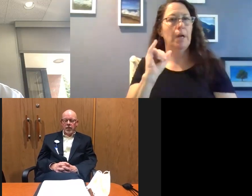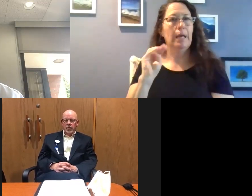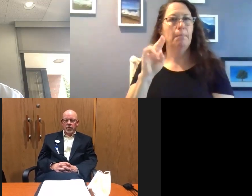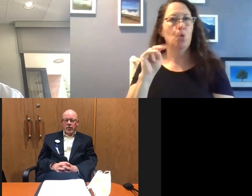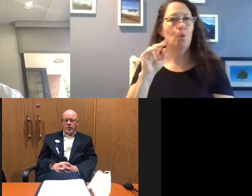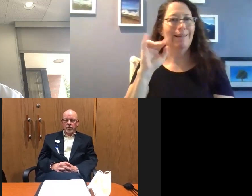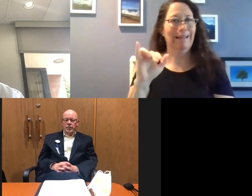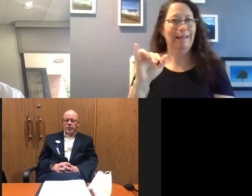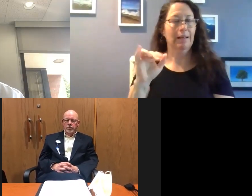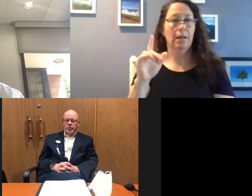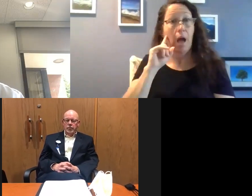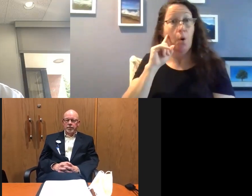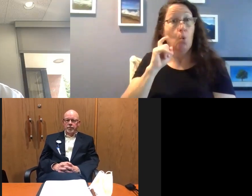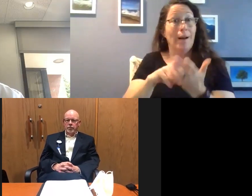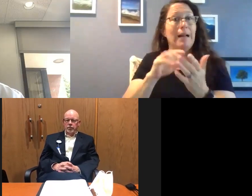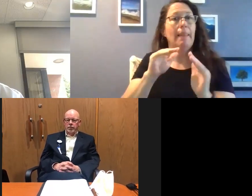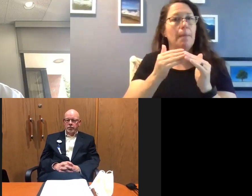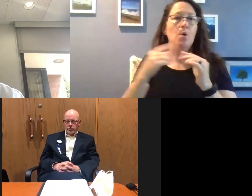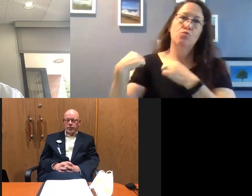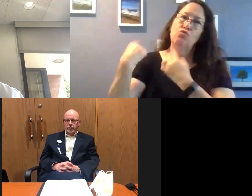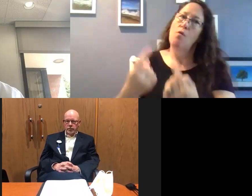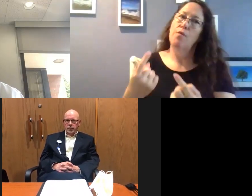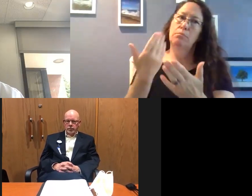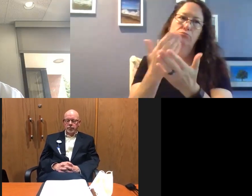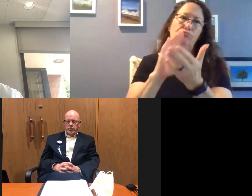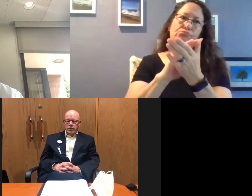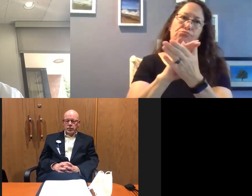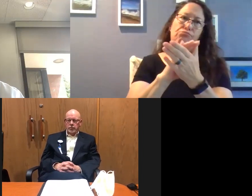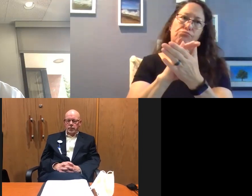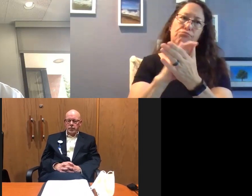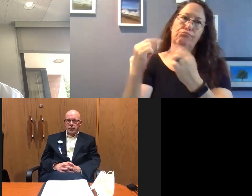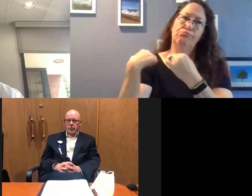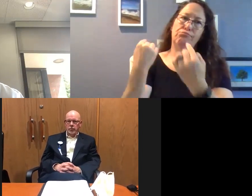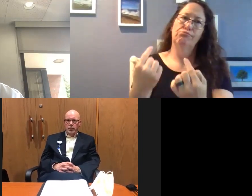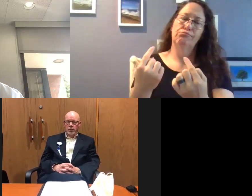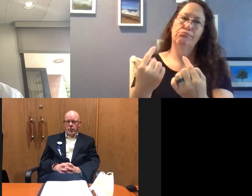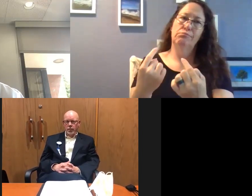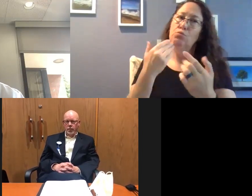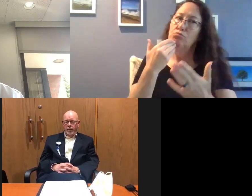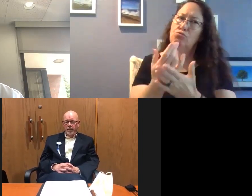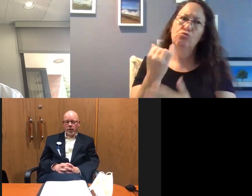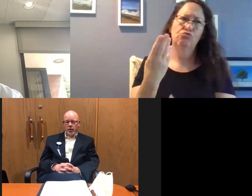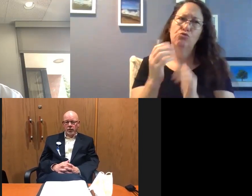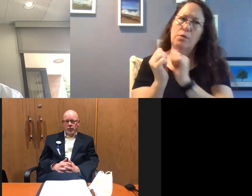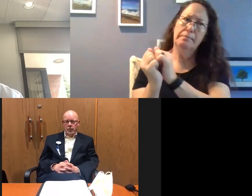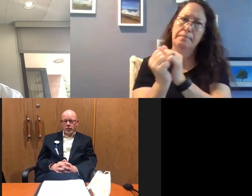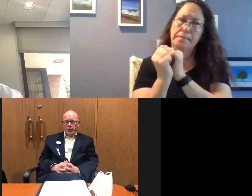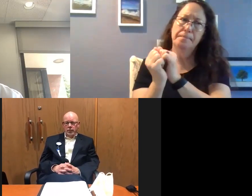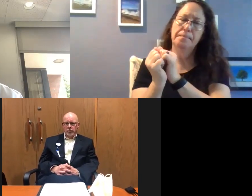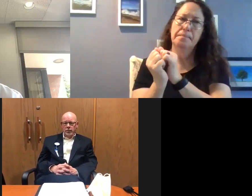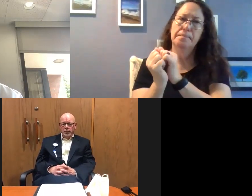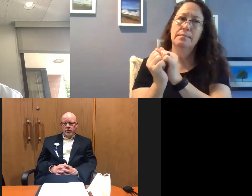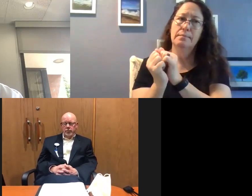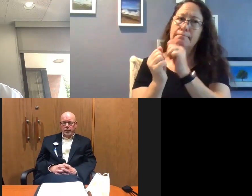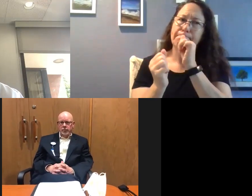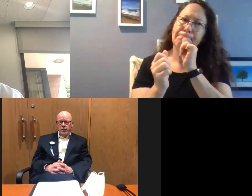recognize the community for all they've done so far to this point. We've done a great job together. I think, uh, dealing